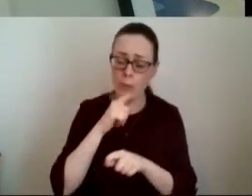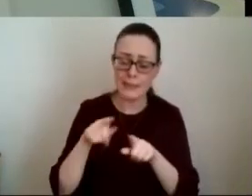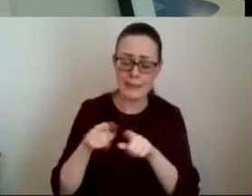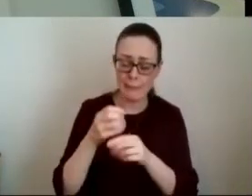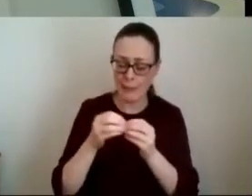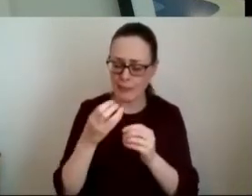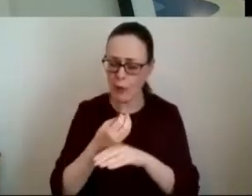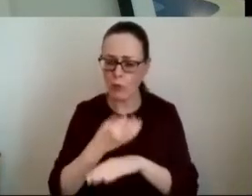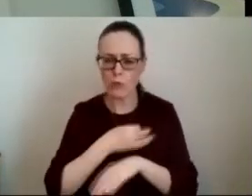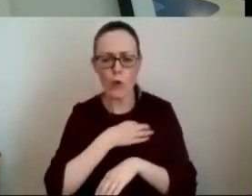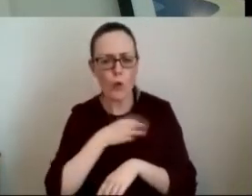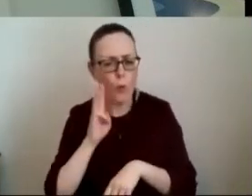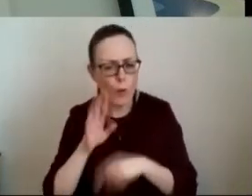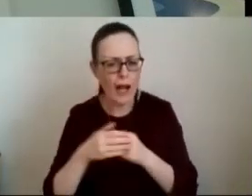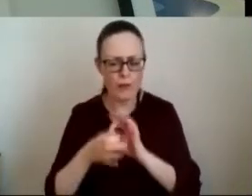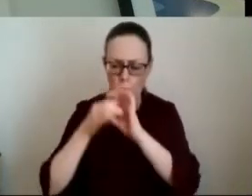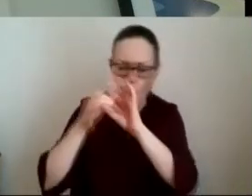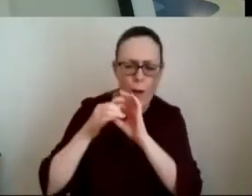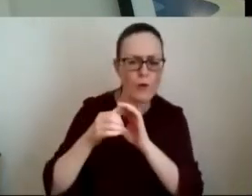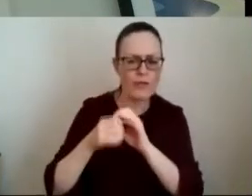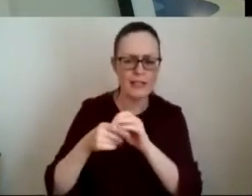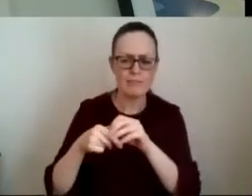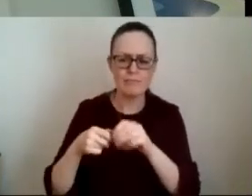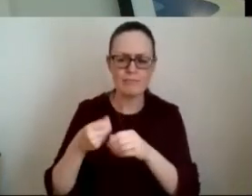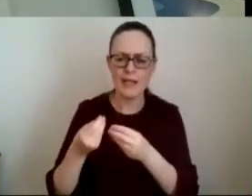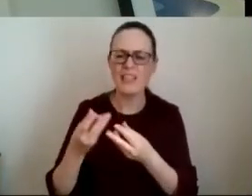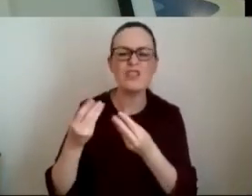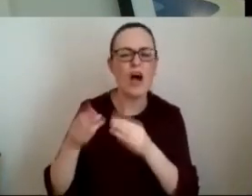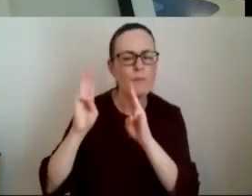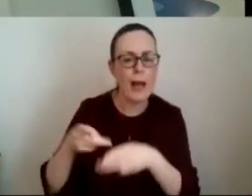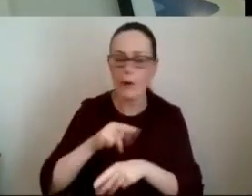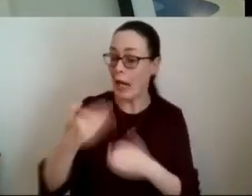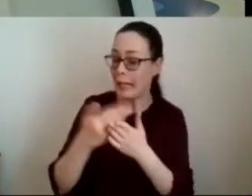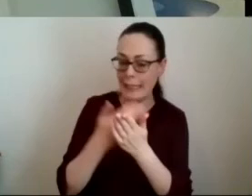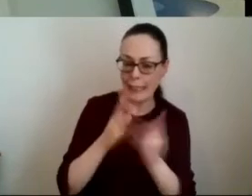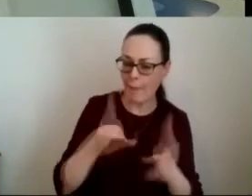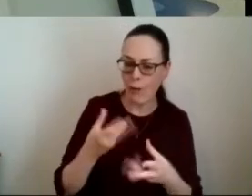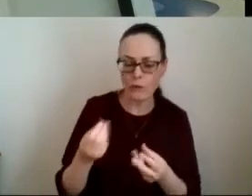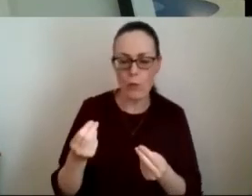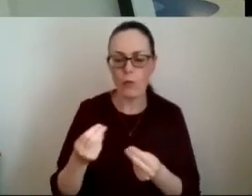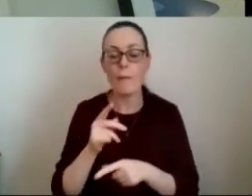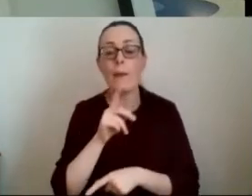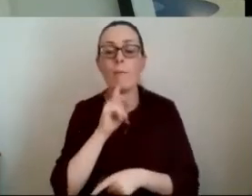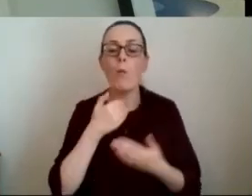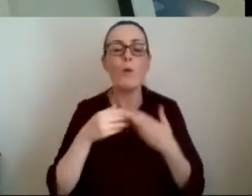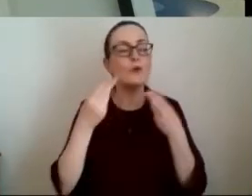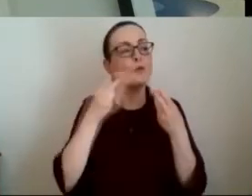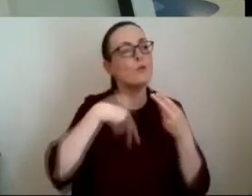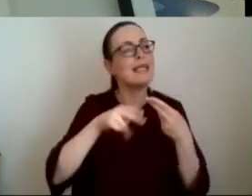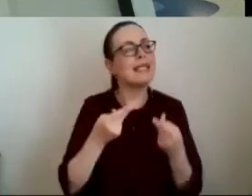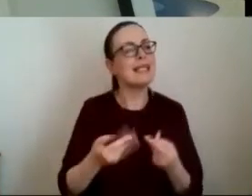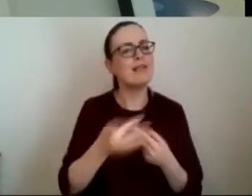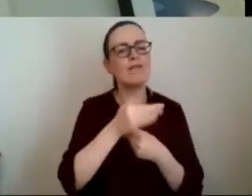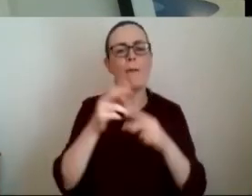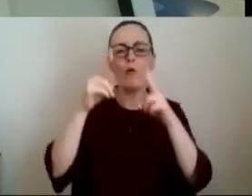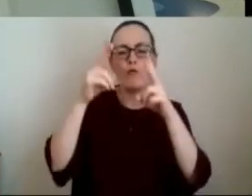cooperation and soft power rather than any legal powers being in place so what do we need from researchers